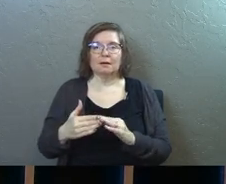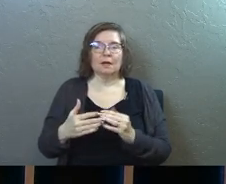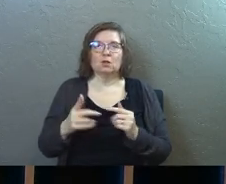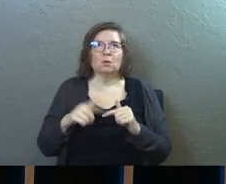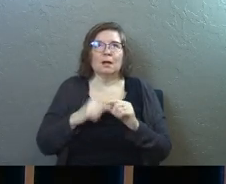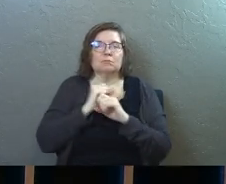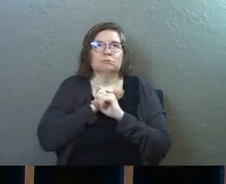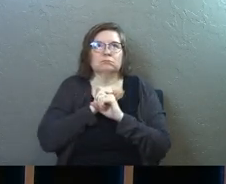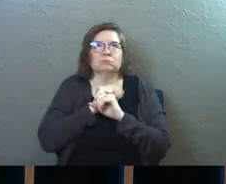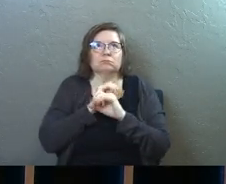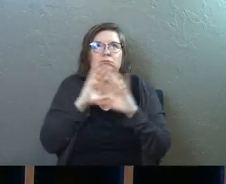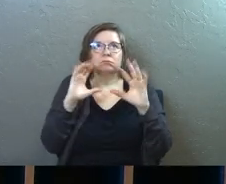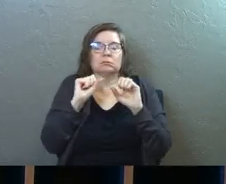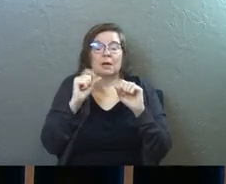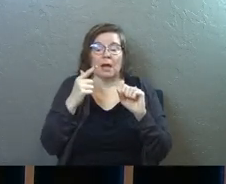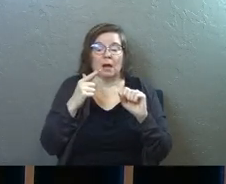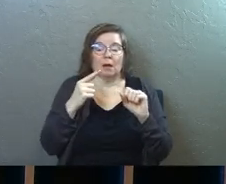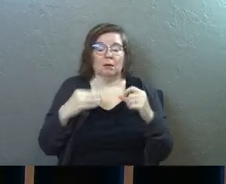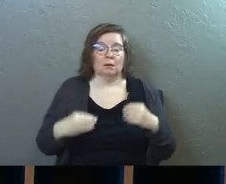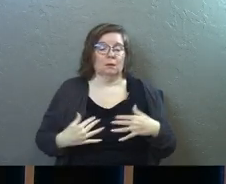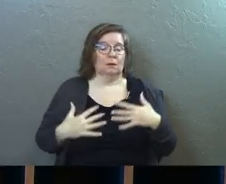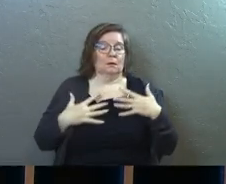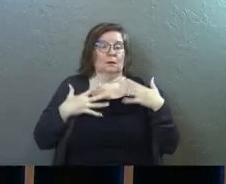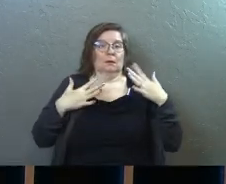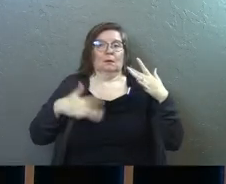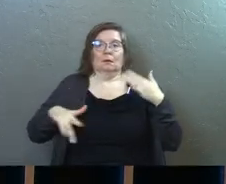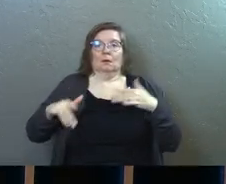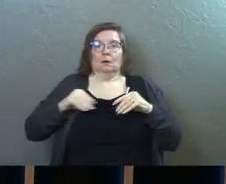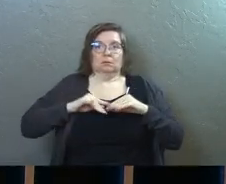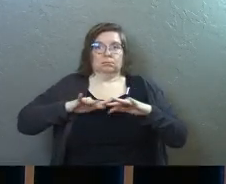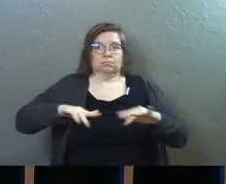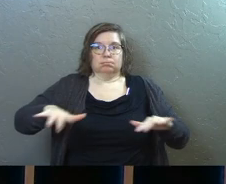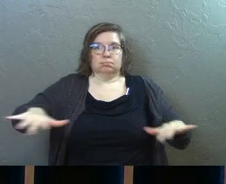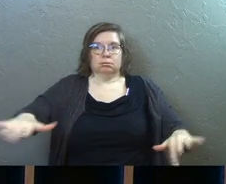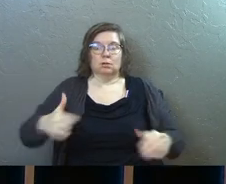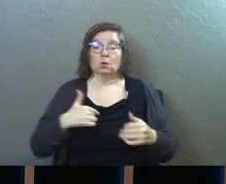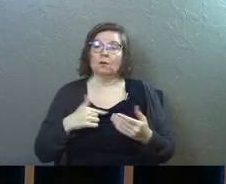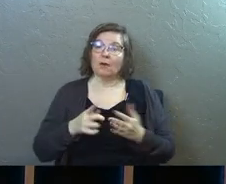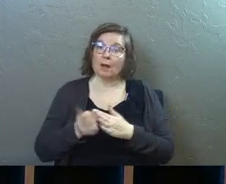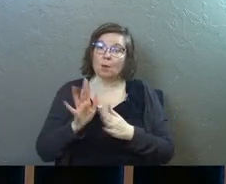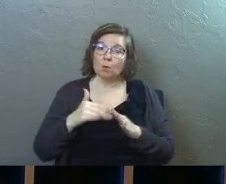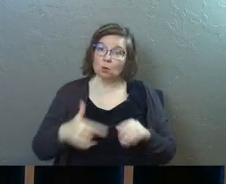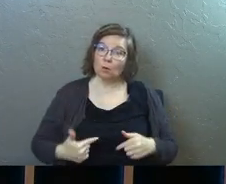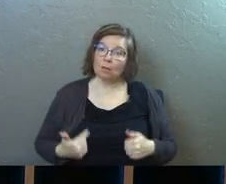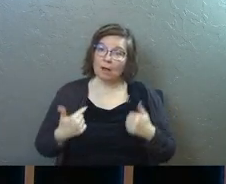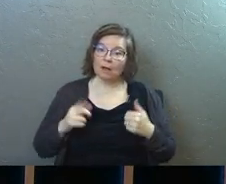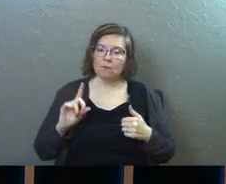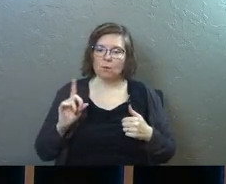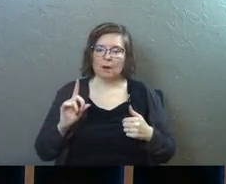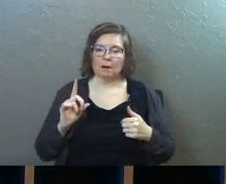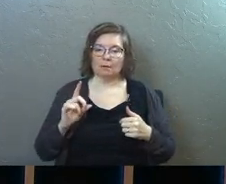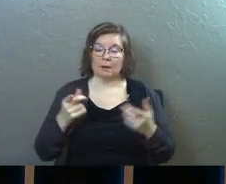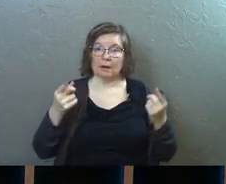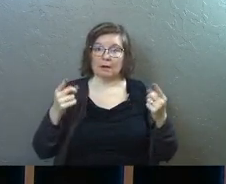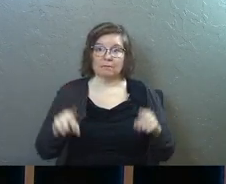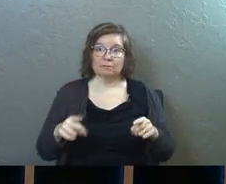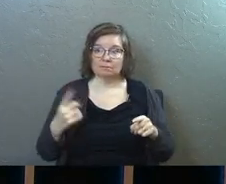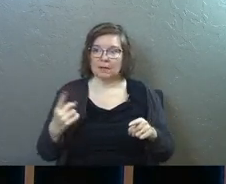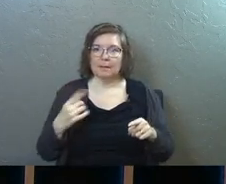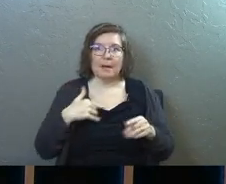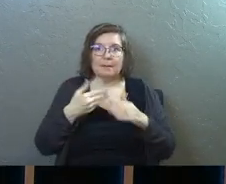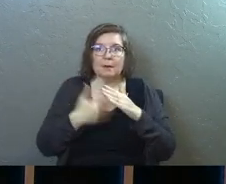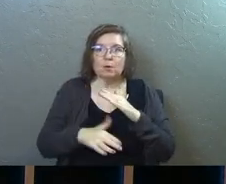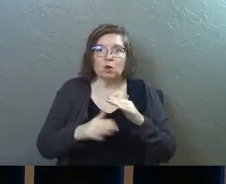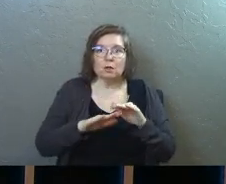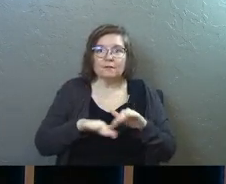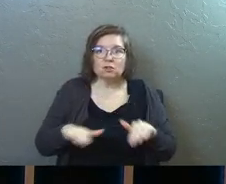cannot even imagine how electric the air is. You've had moments in your life where an event happened, maybe the